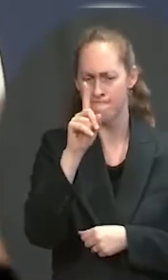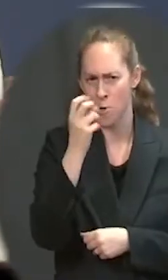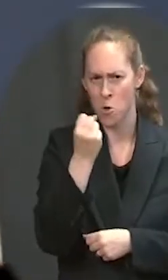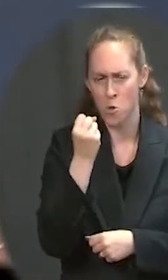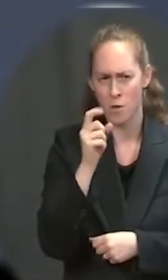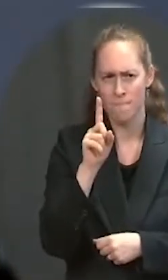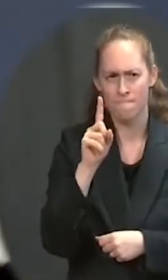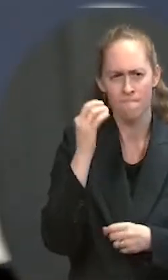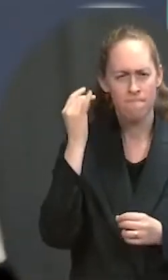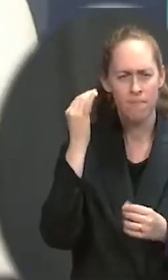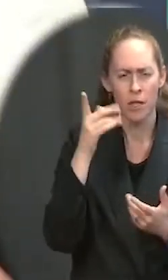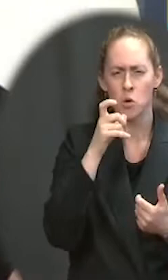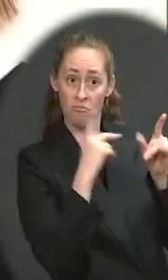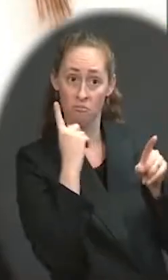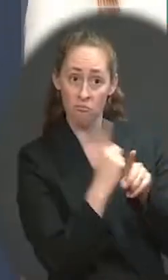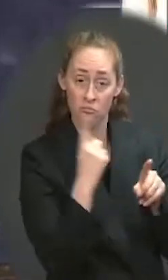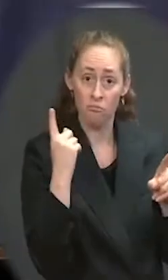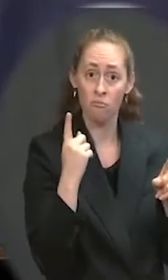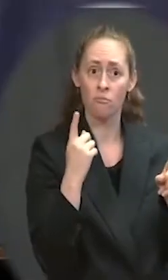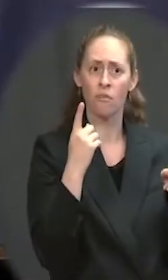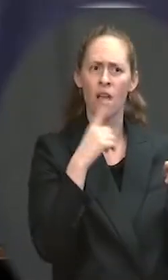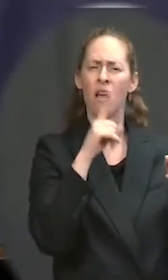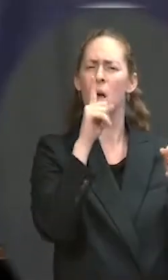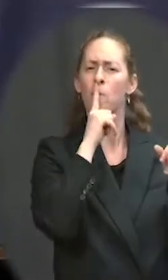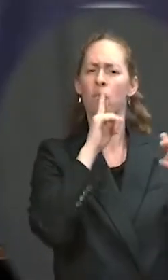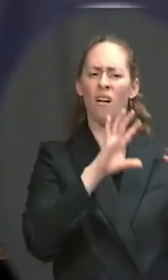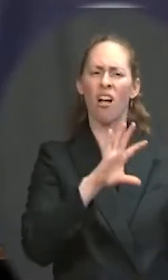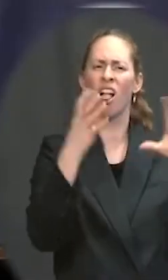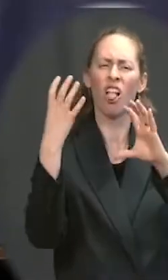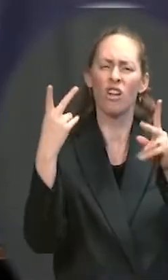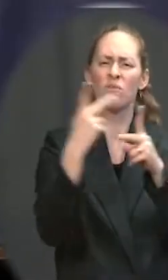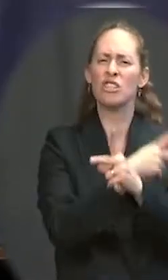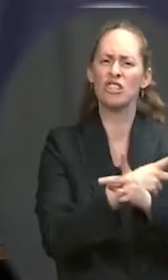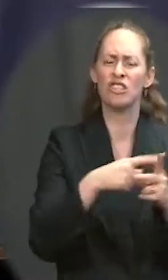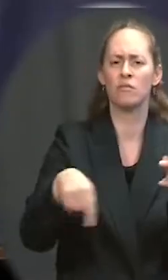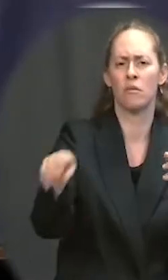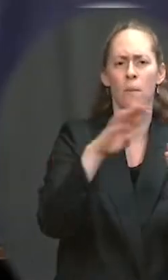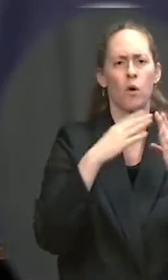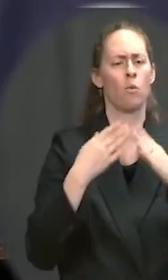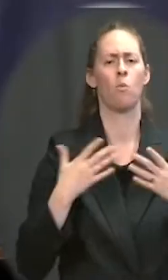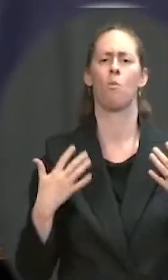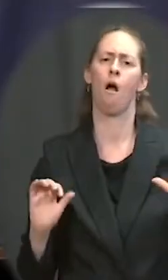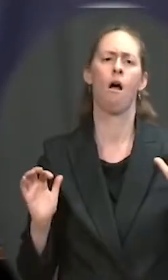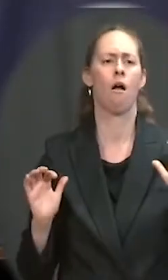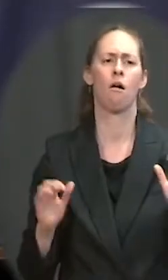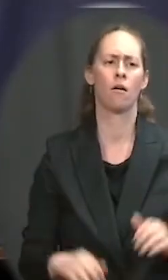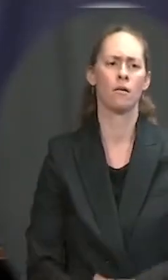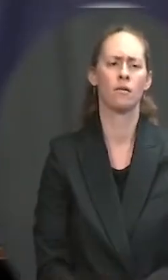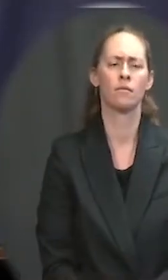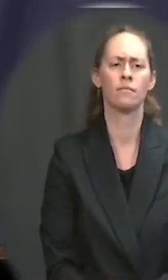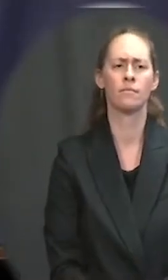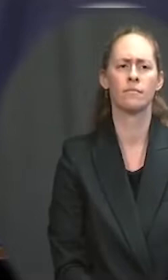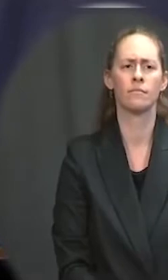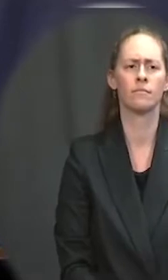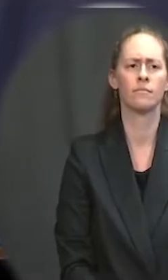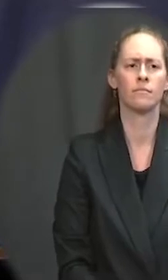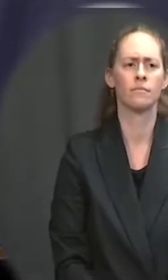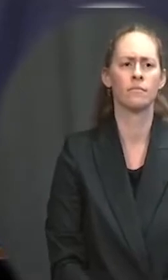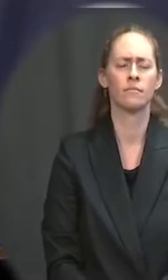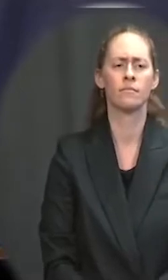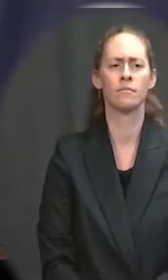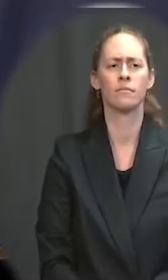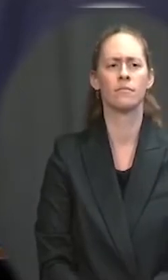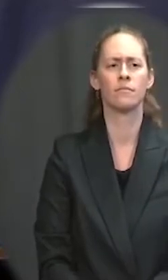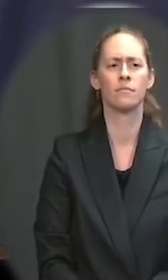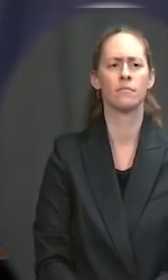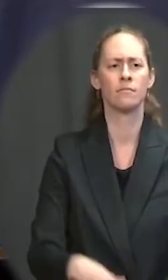include the YMCA. Can you just explain maybe just a little bit more, you know, why the CDC needs all of this input